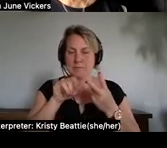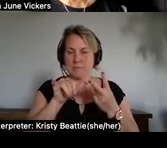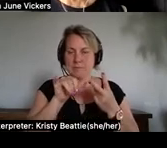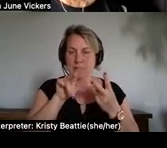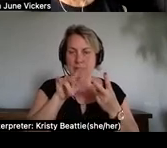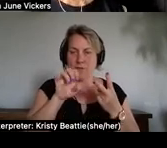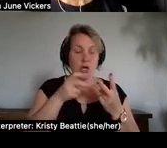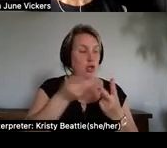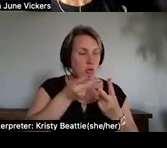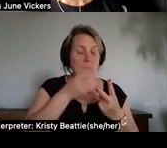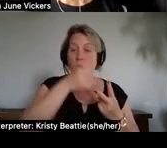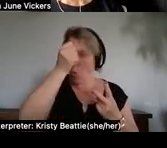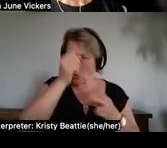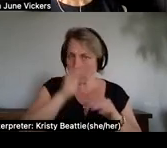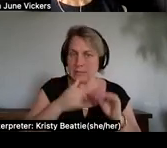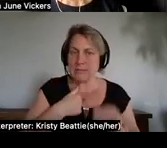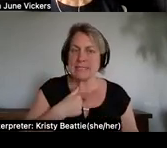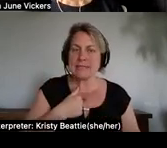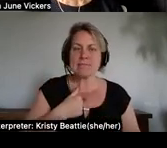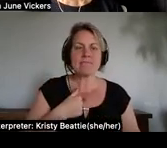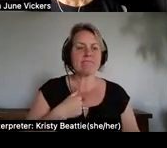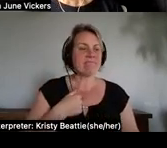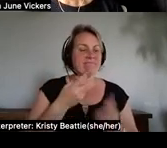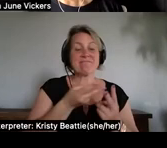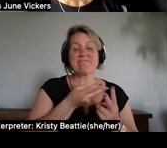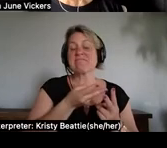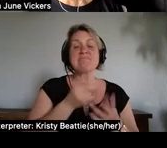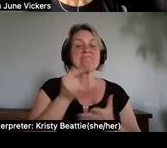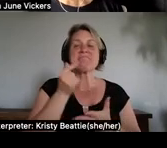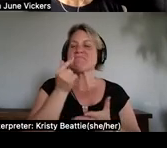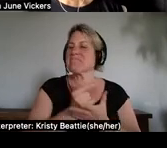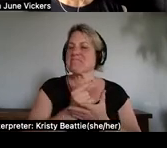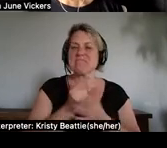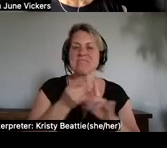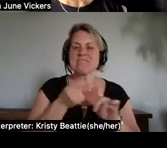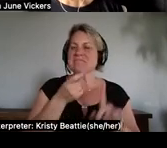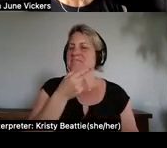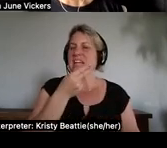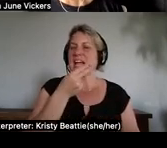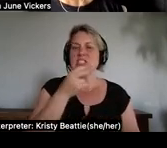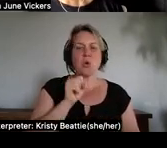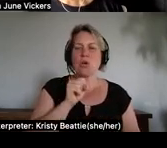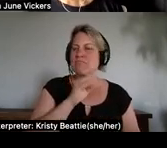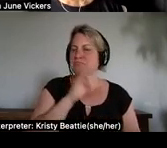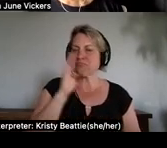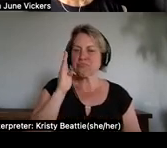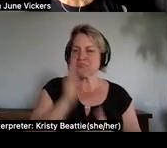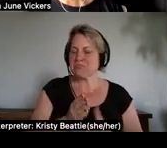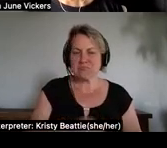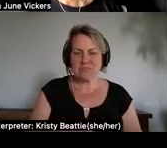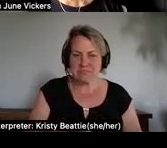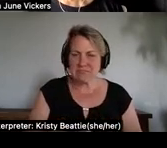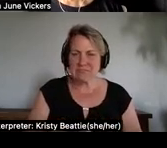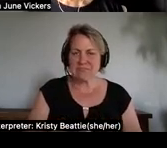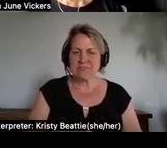than me and neither of them hadn't graduated from high school they were incredibly